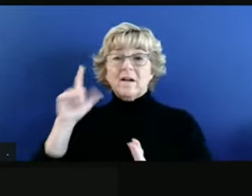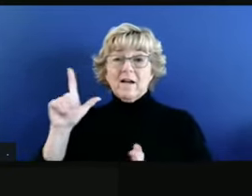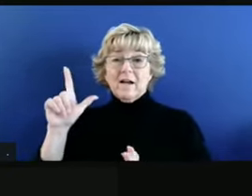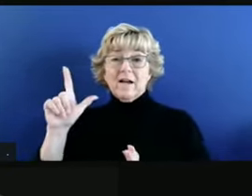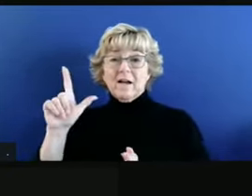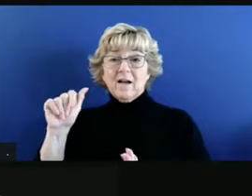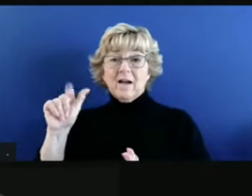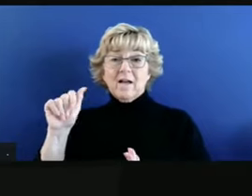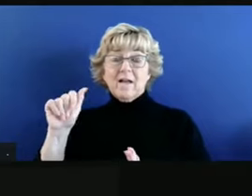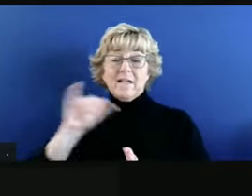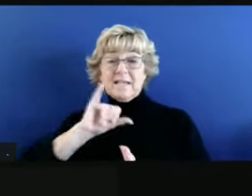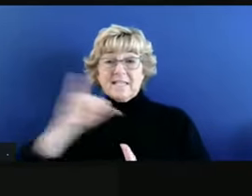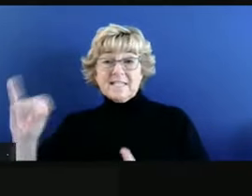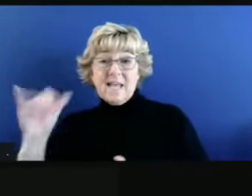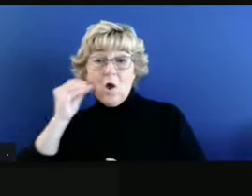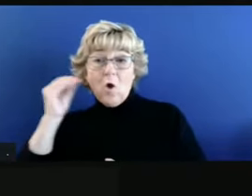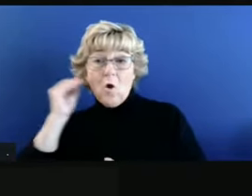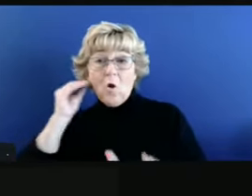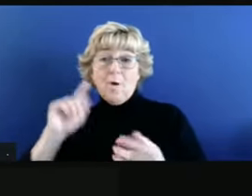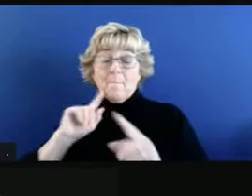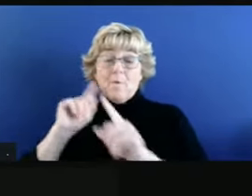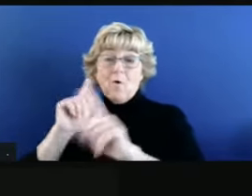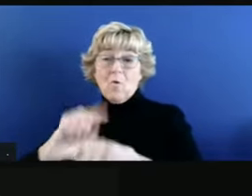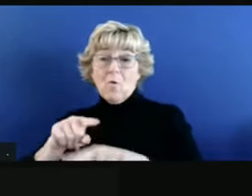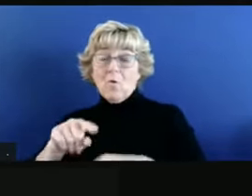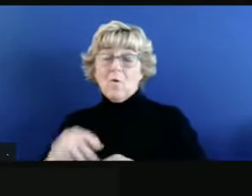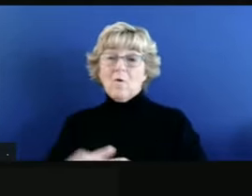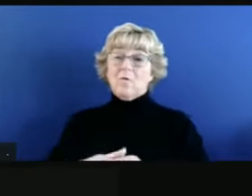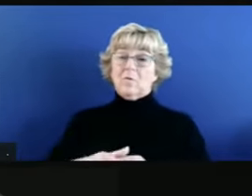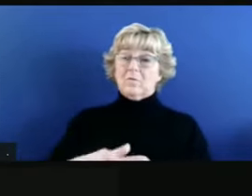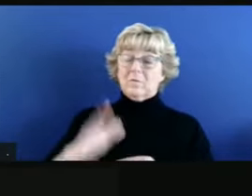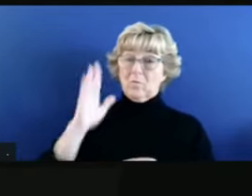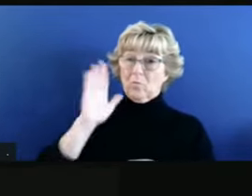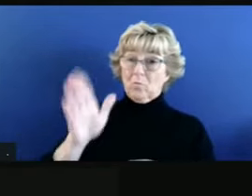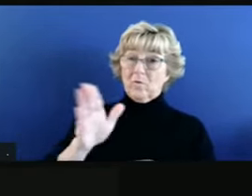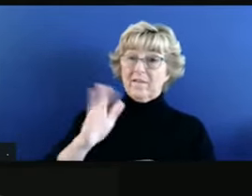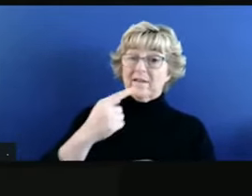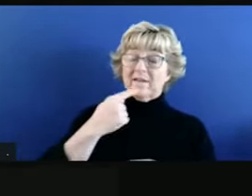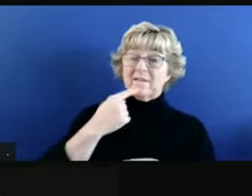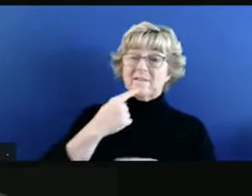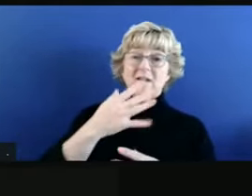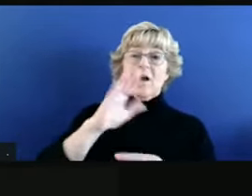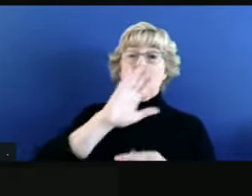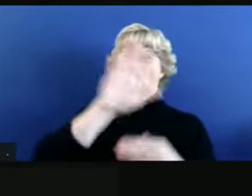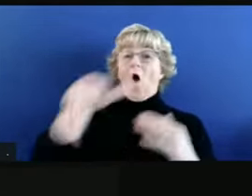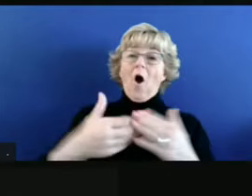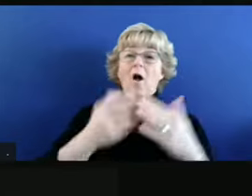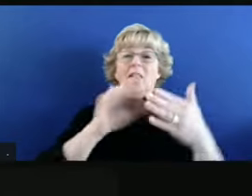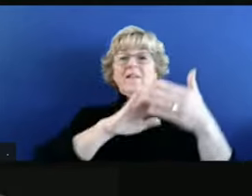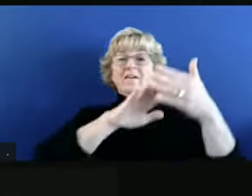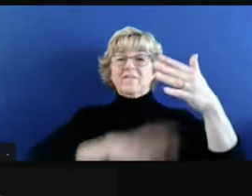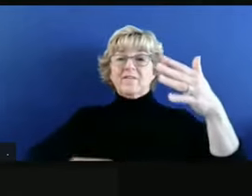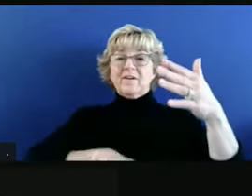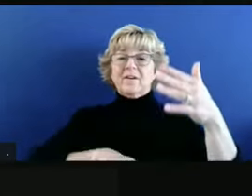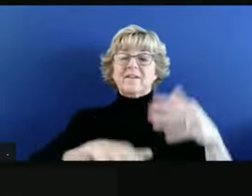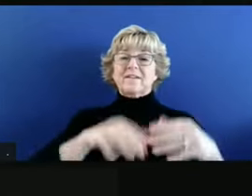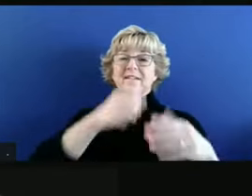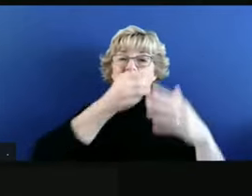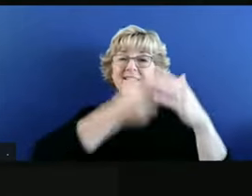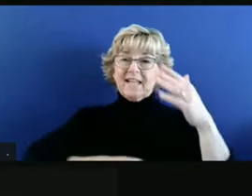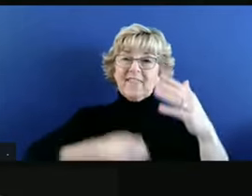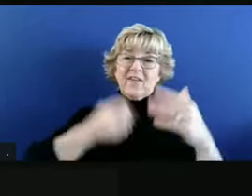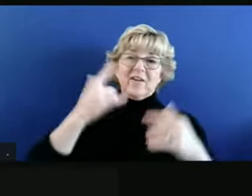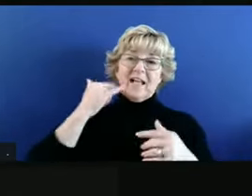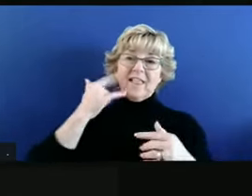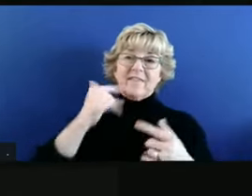does a stay-at-home order, would there be a potential for the state to come in to say, you know what? But Southern California, know, the surrounding counties, San Bernardino,